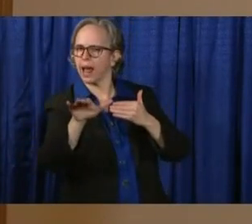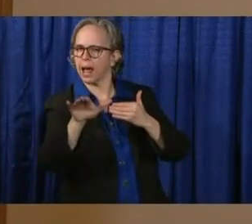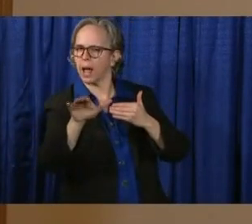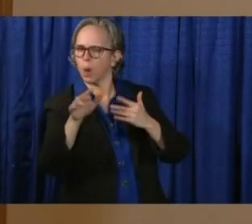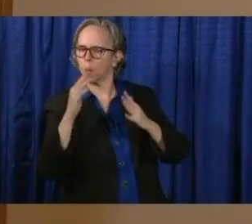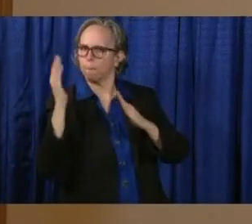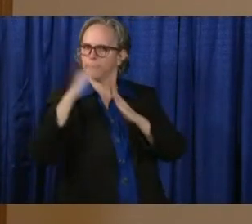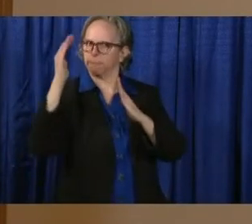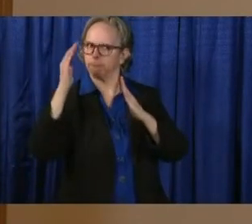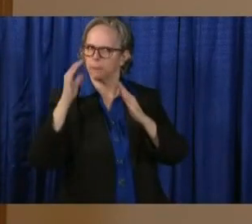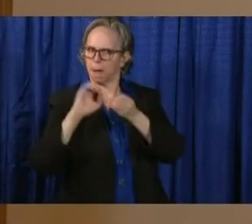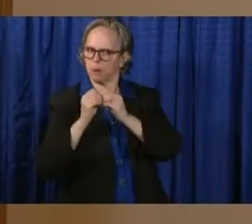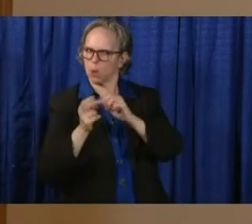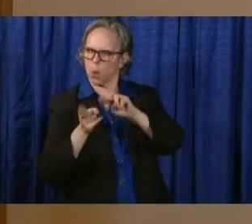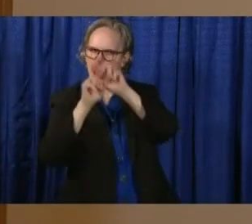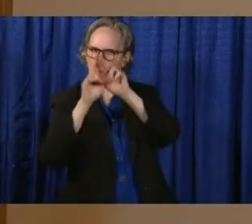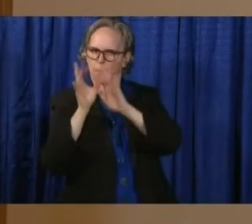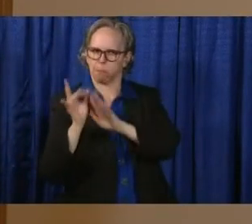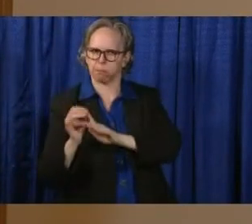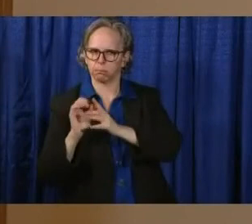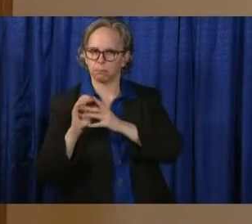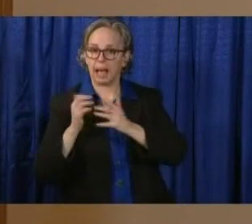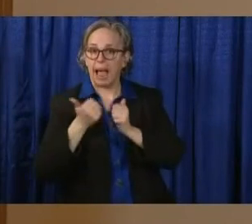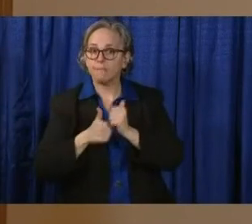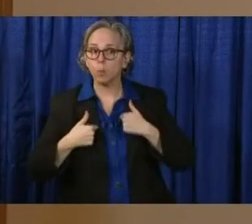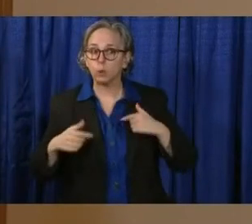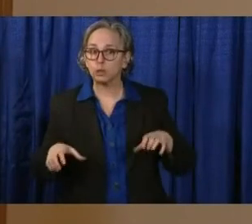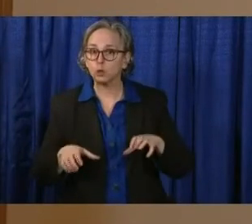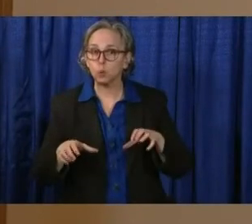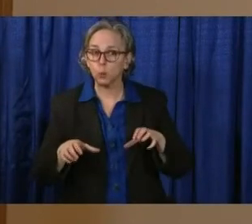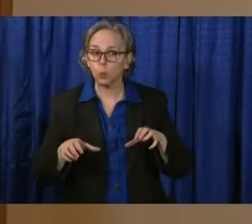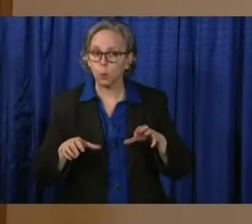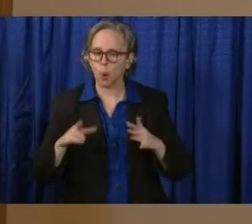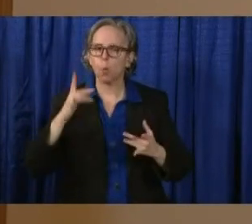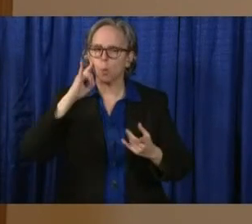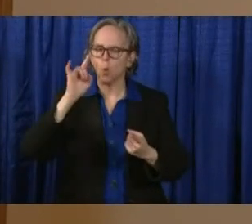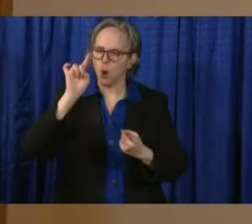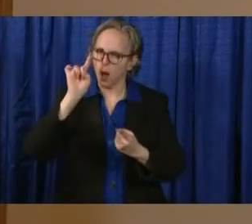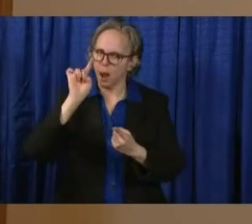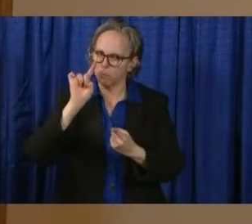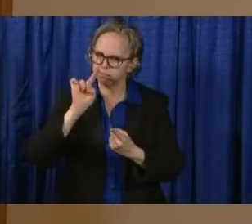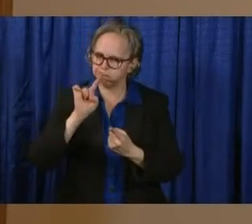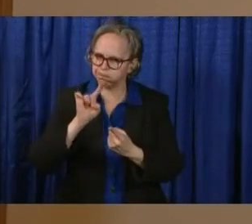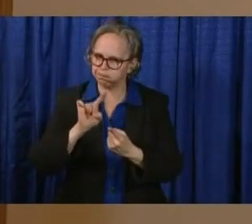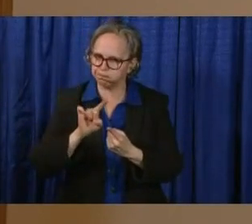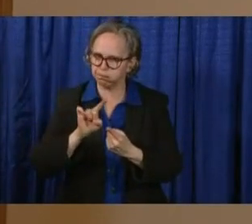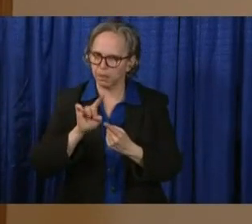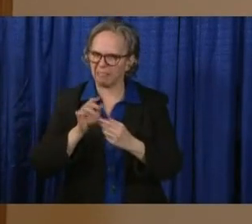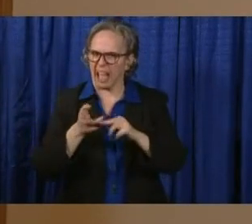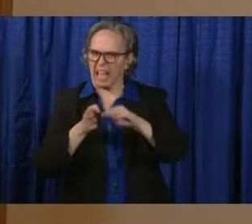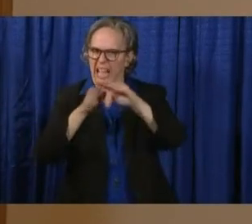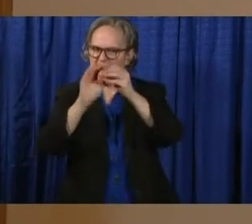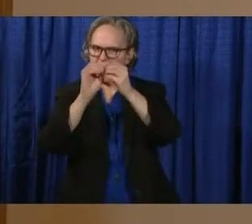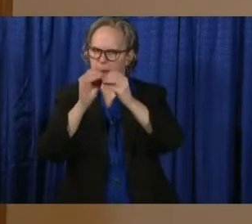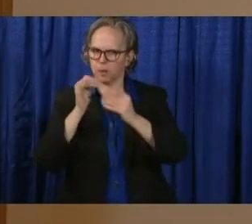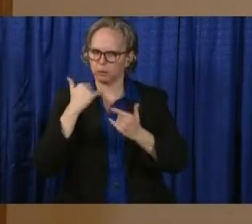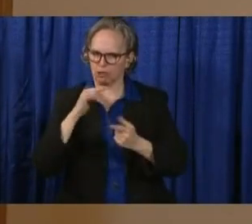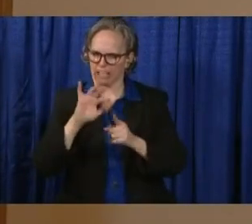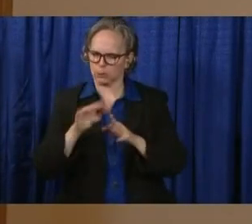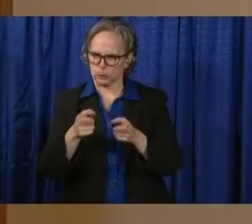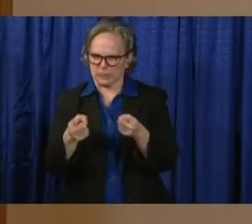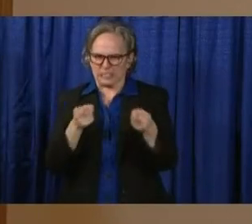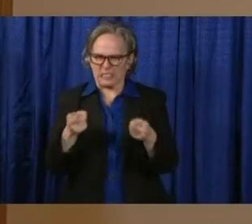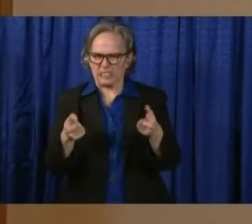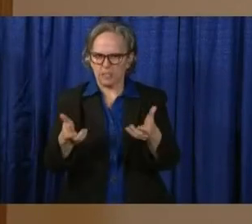lessen that impact, to lessen those kinds of scenes that we see here, to really be able to control our surge